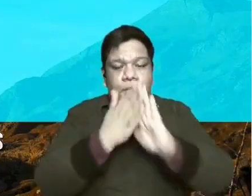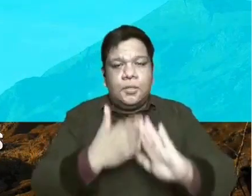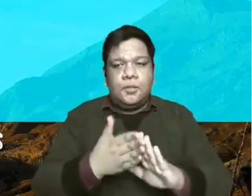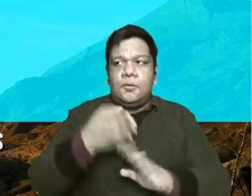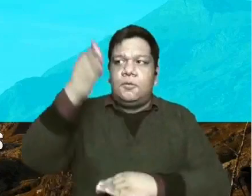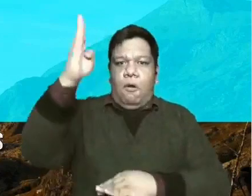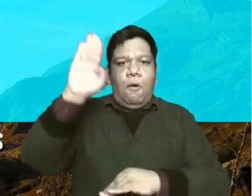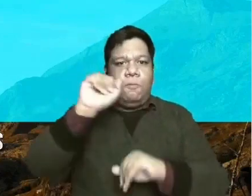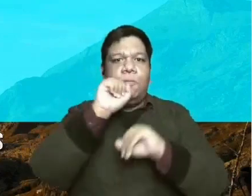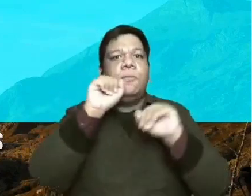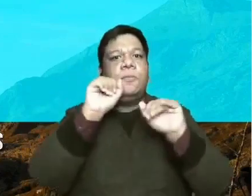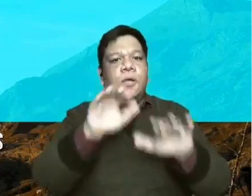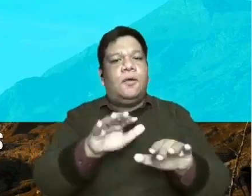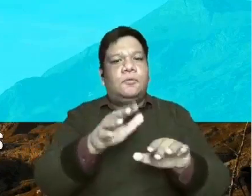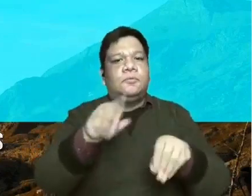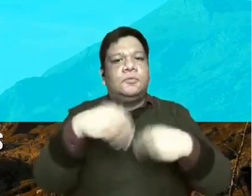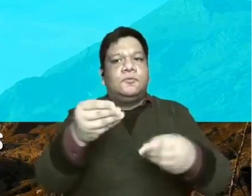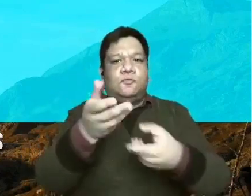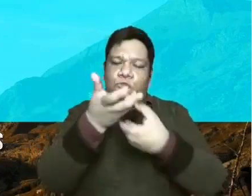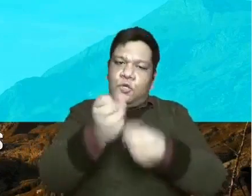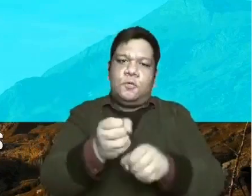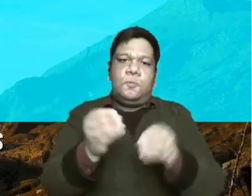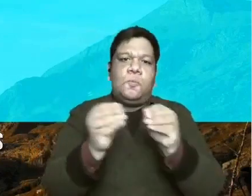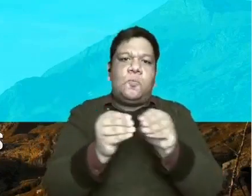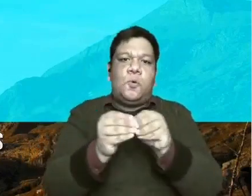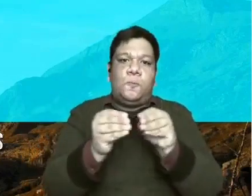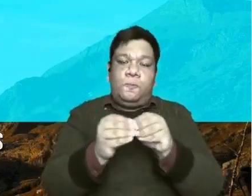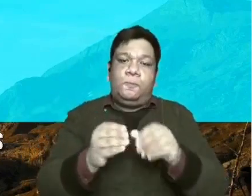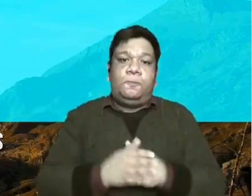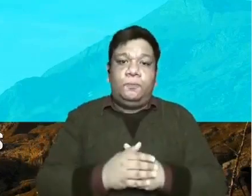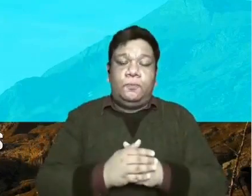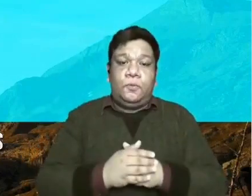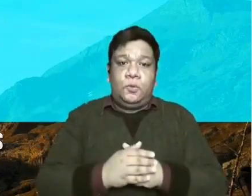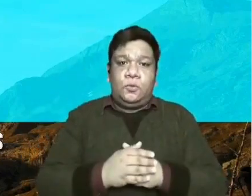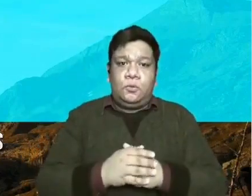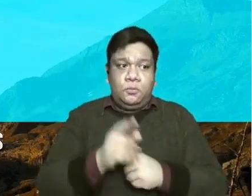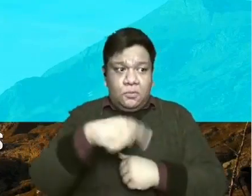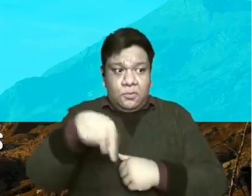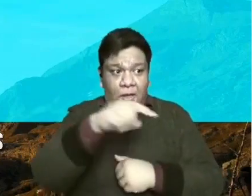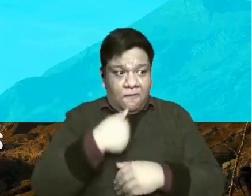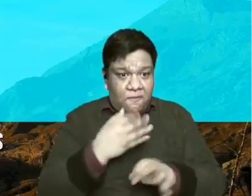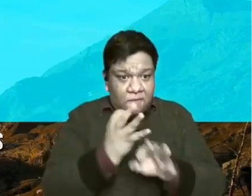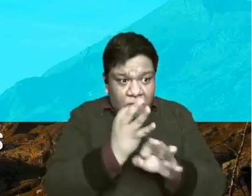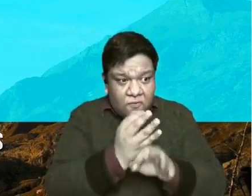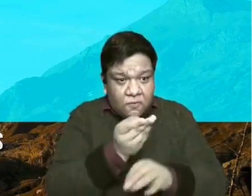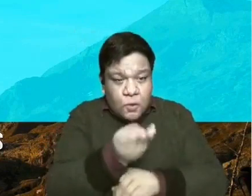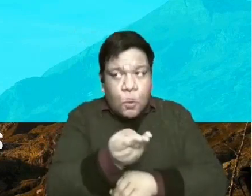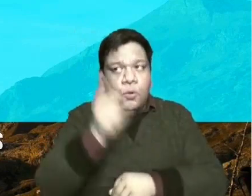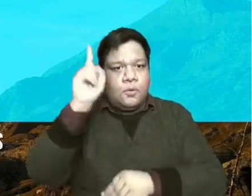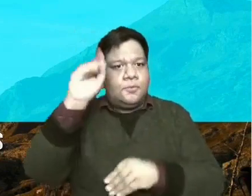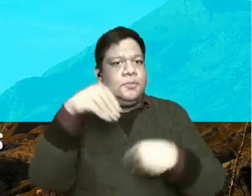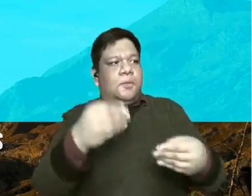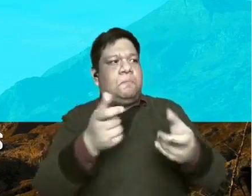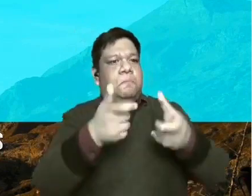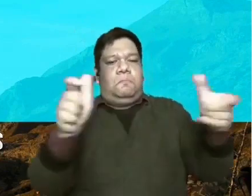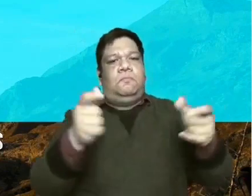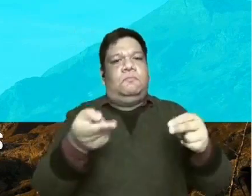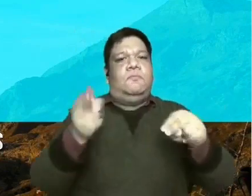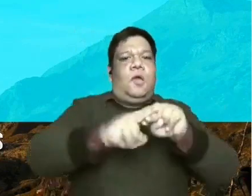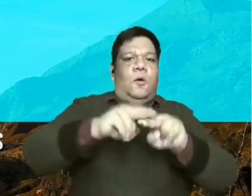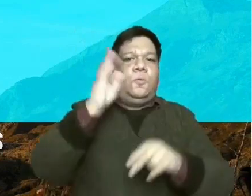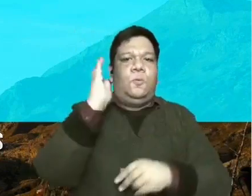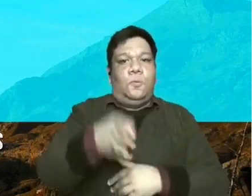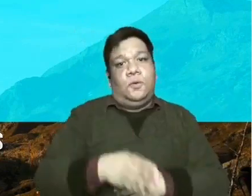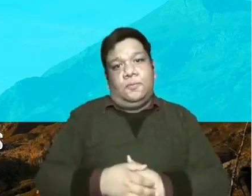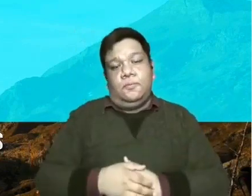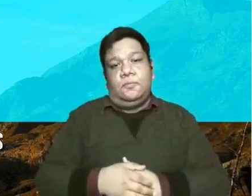God will bless and entrust you with more for for who is faithful with you will be entrusted with